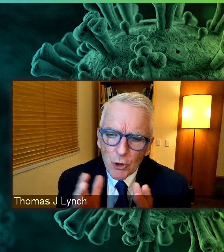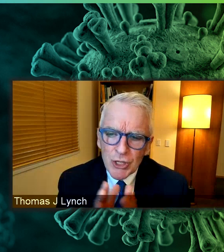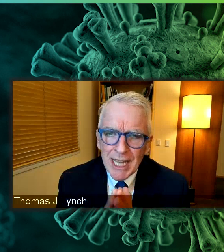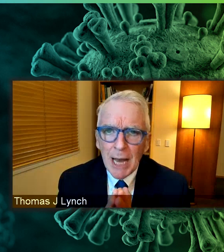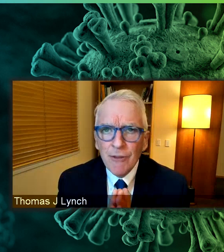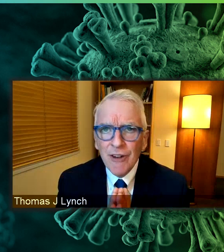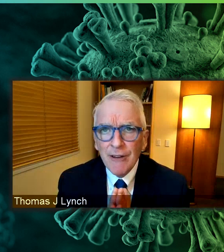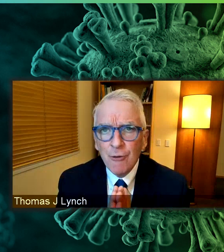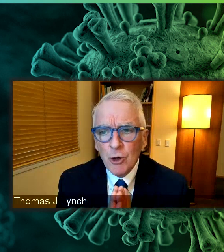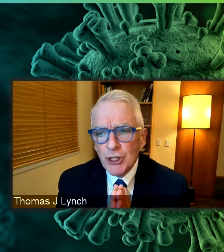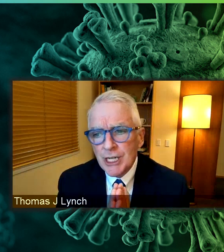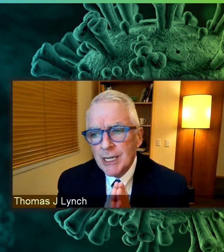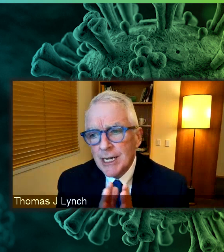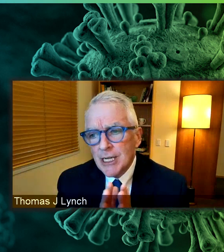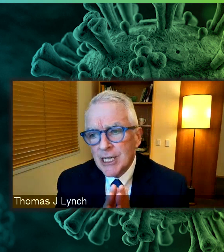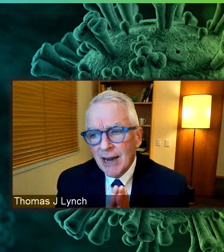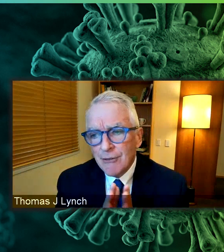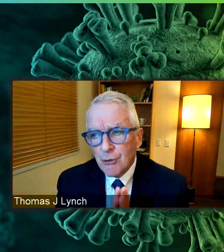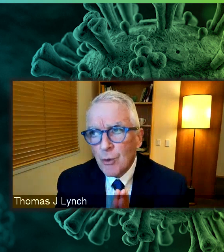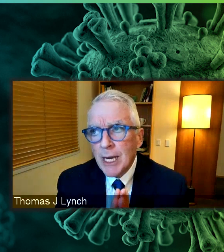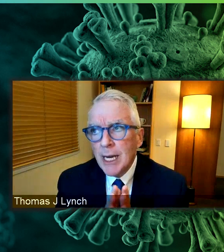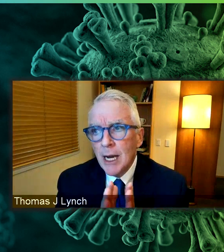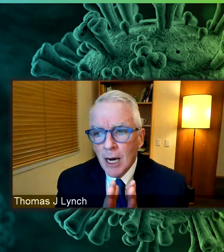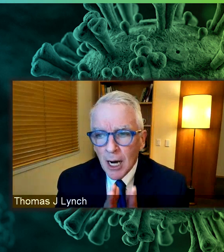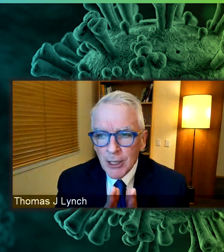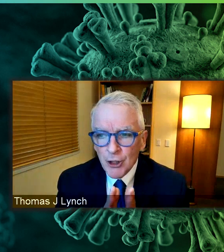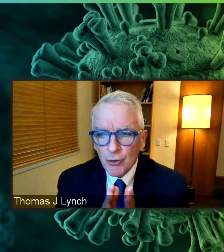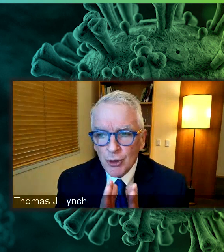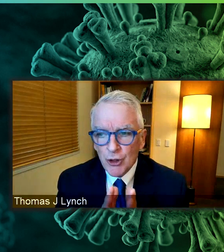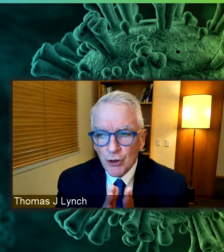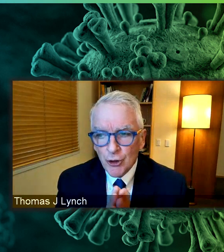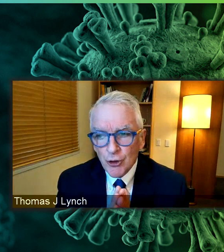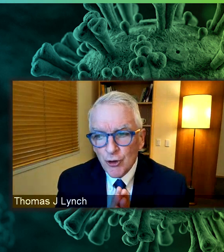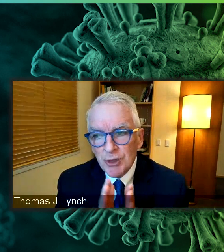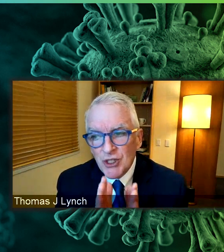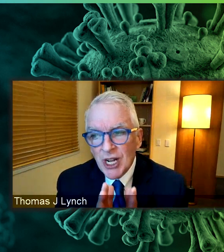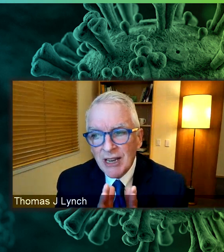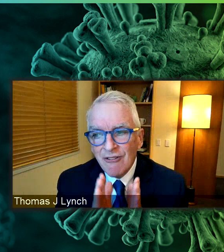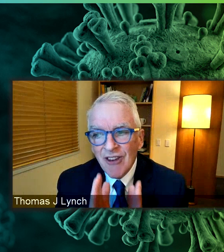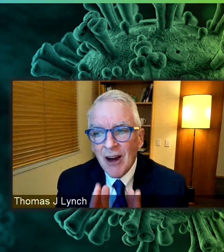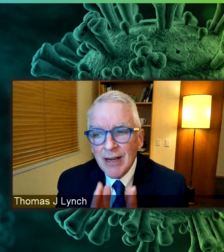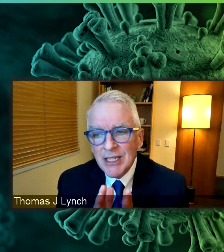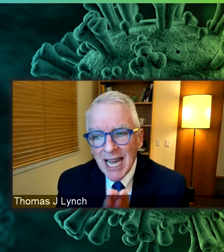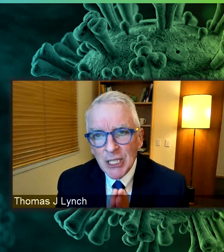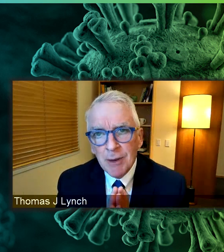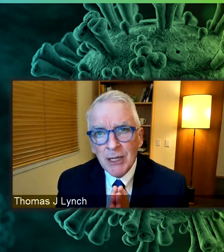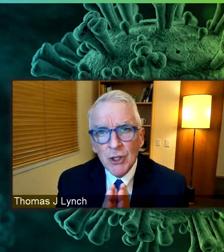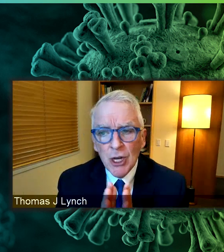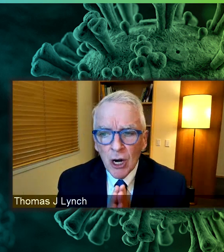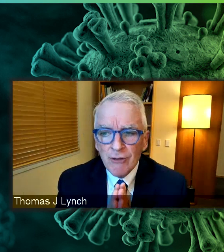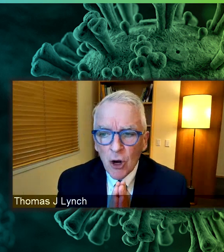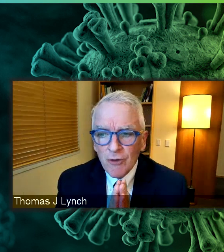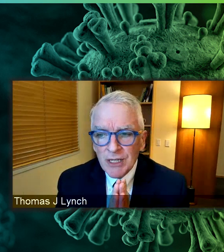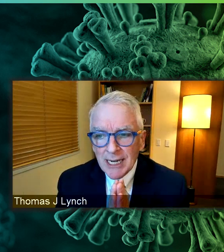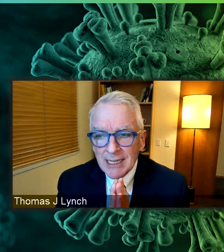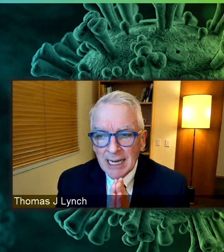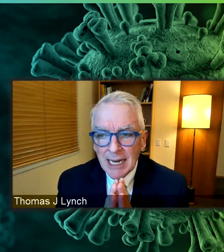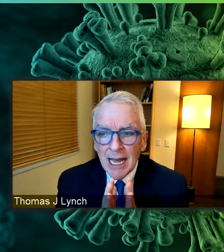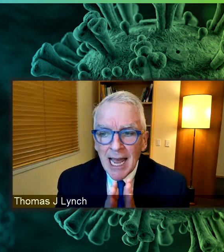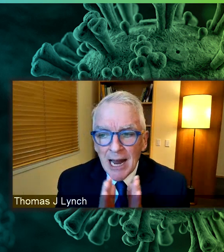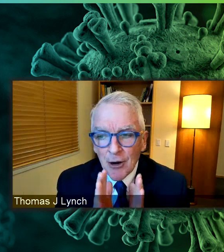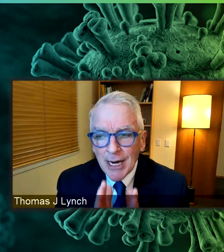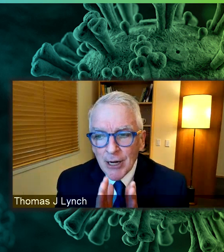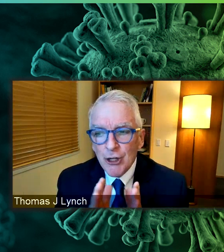So today, we're very fortunate to have three Hutch researchers who've been studying various aspects of COVID